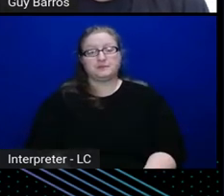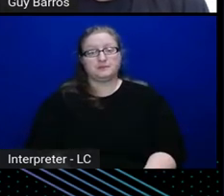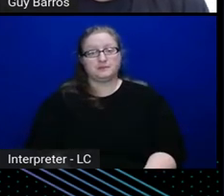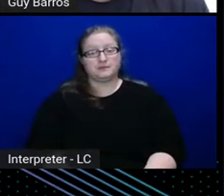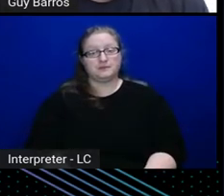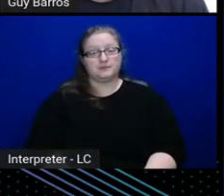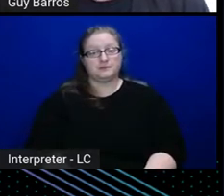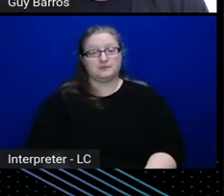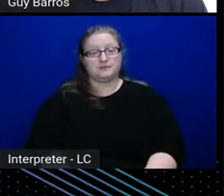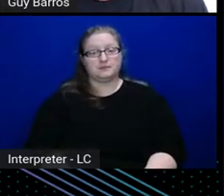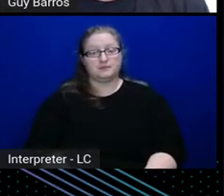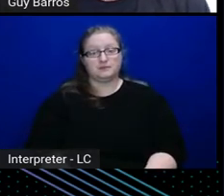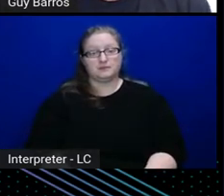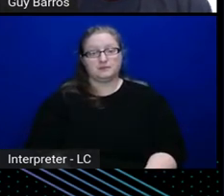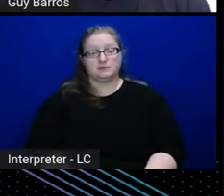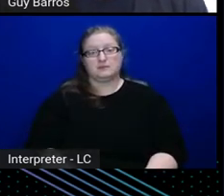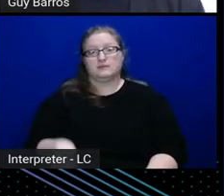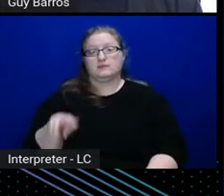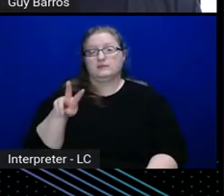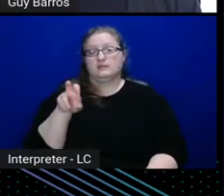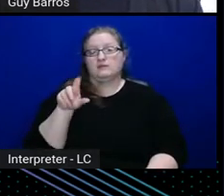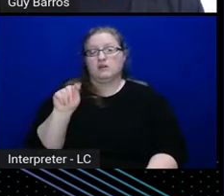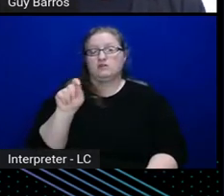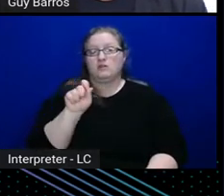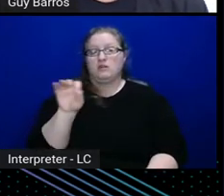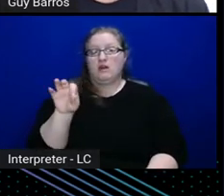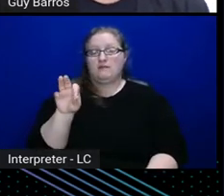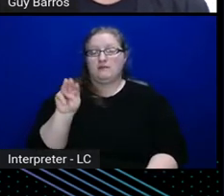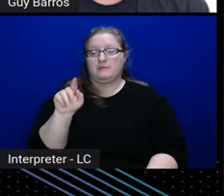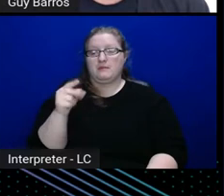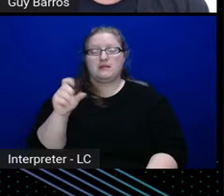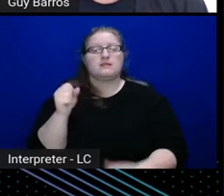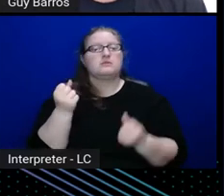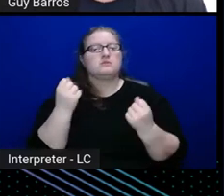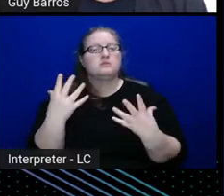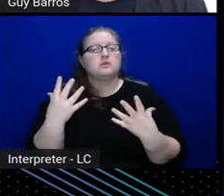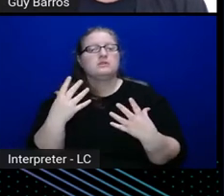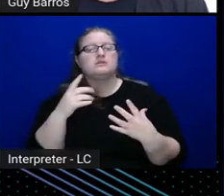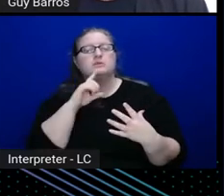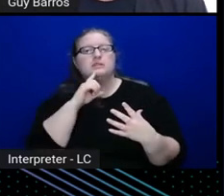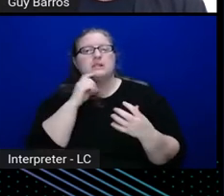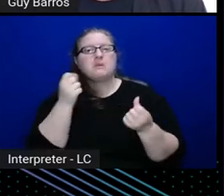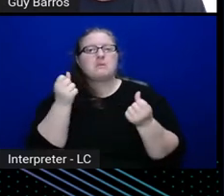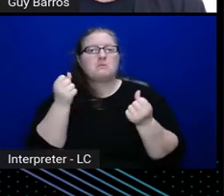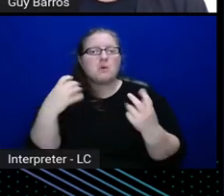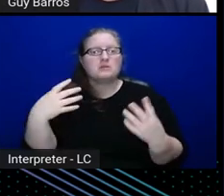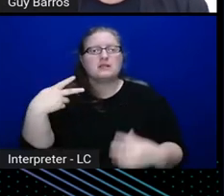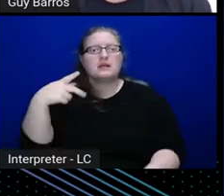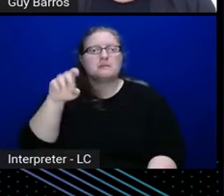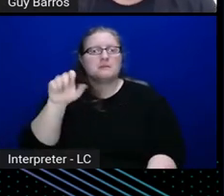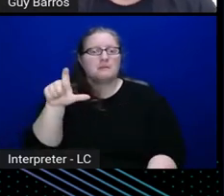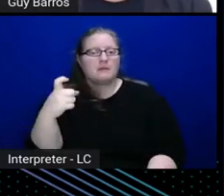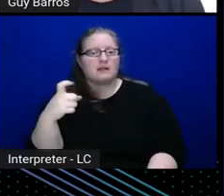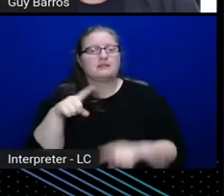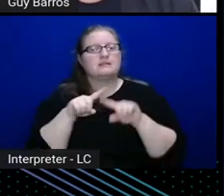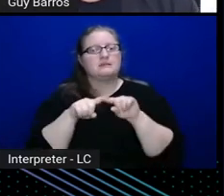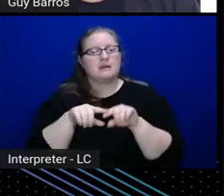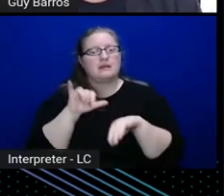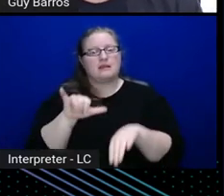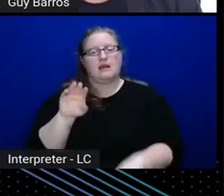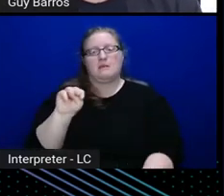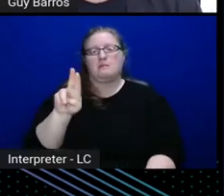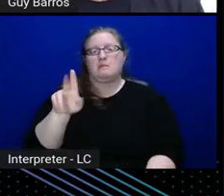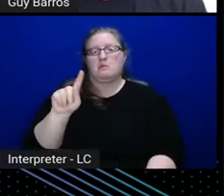is, vault auth methods, most of them are multiplex, are multi, based on the multiplex pattern, right,